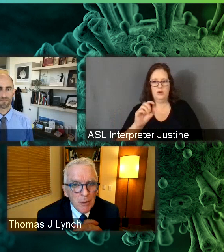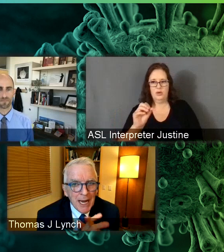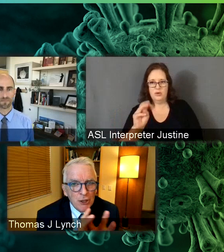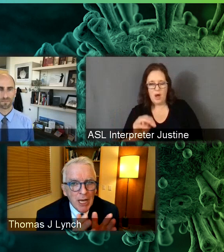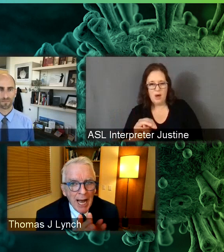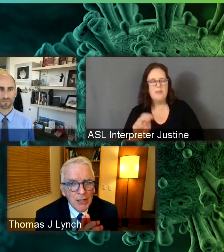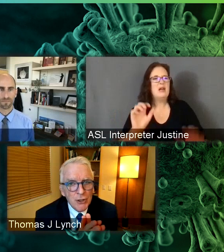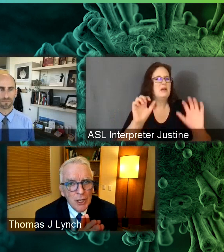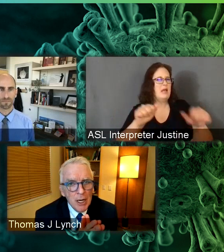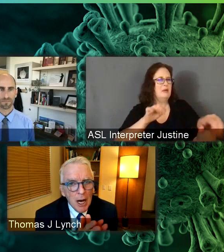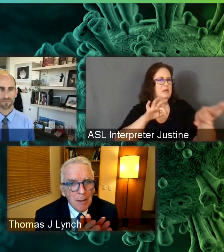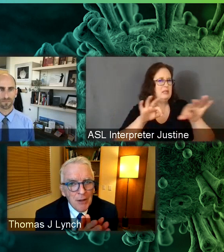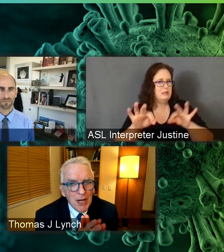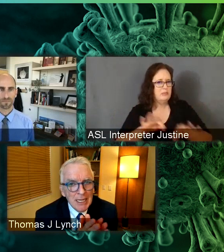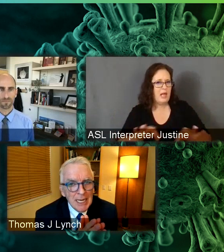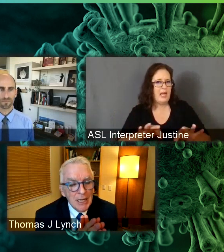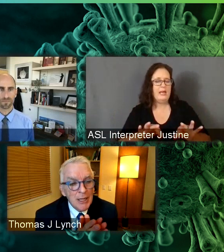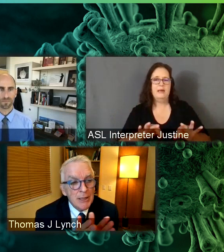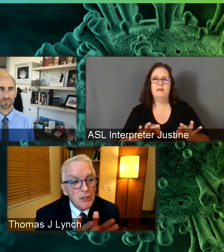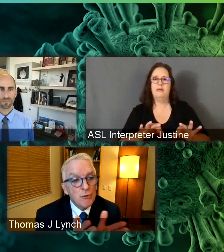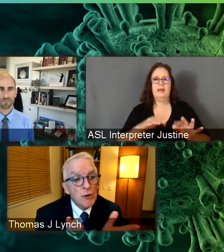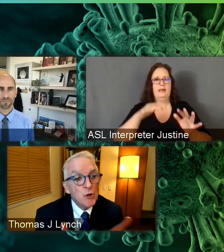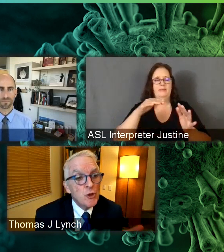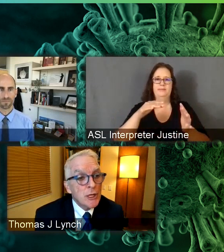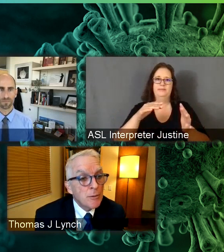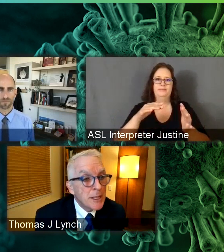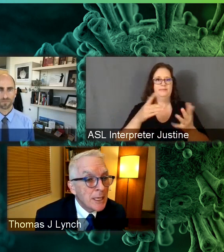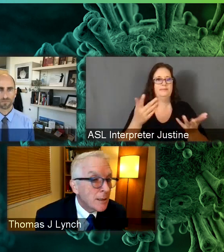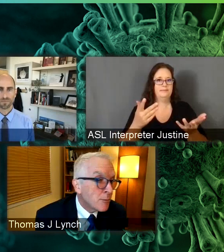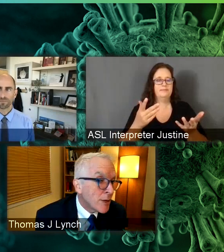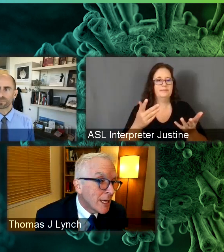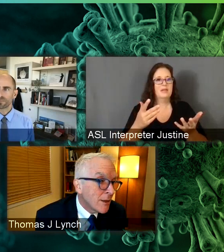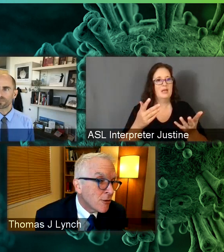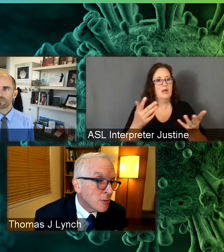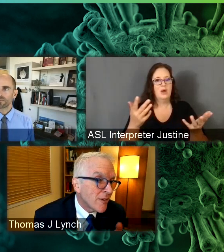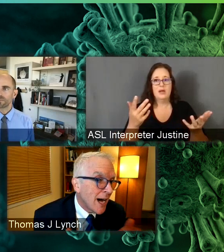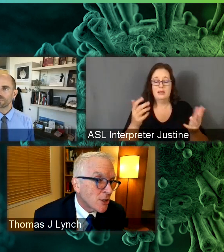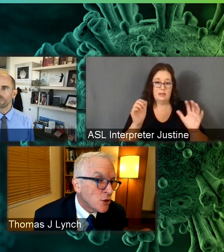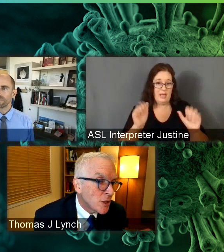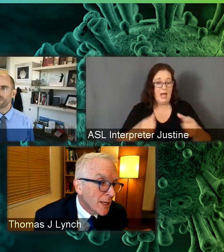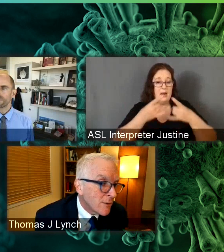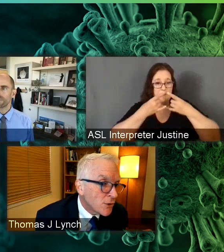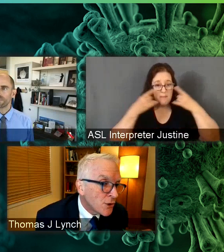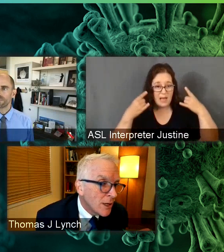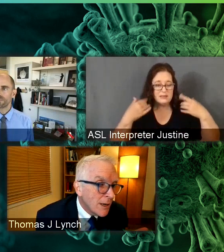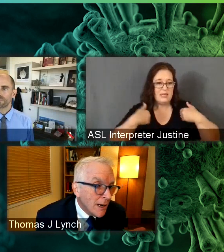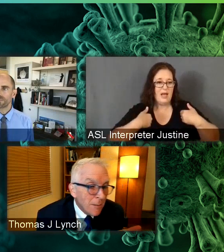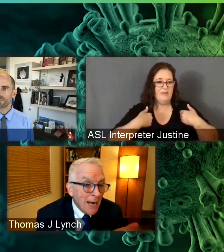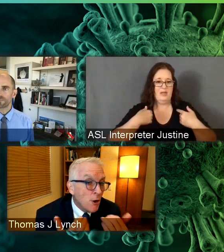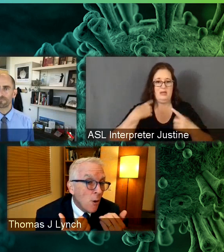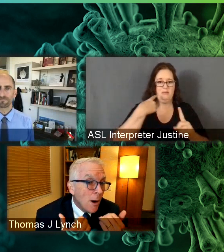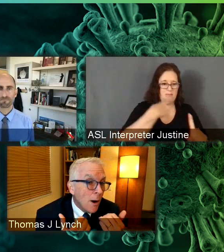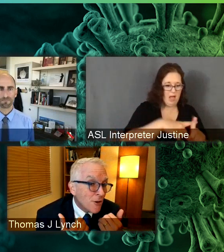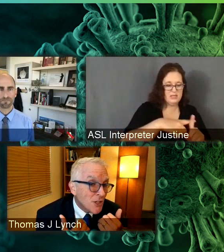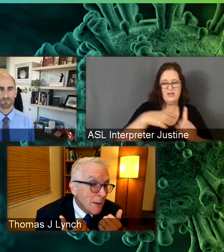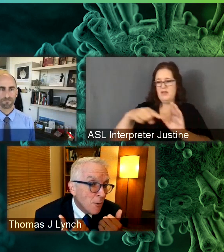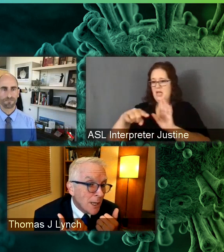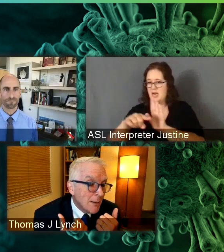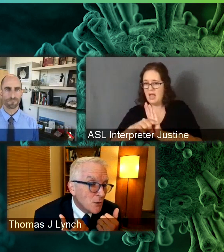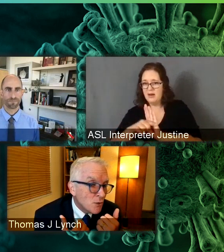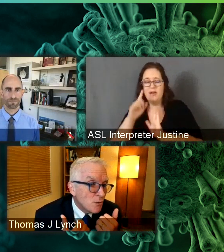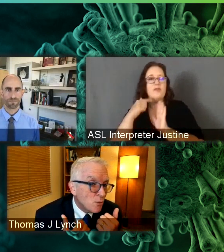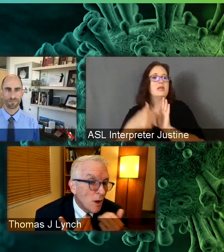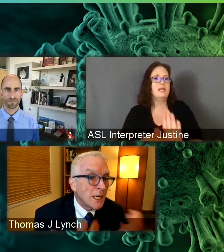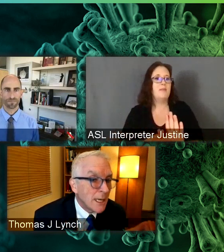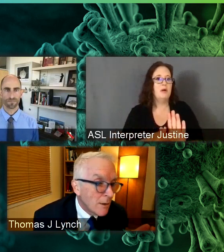long. Someone actually asked about the idea that does it reduce their ability to breathe in terms of oxygen levels? I know, for example,